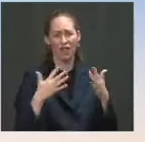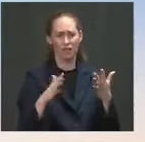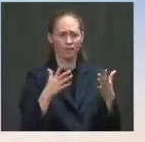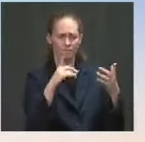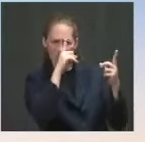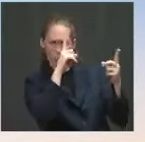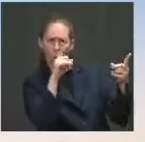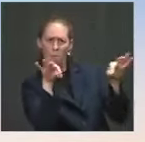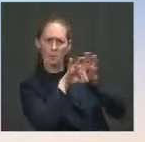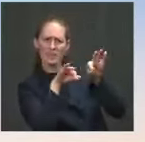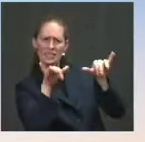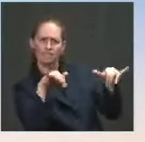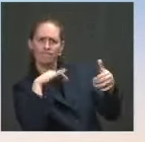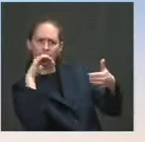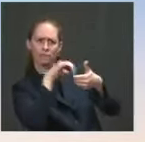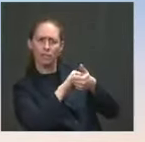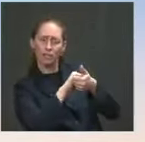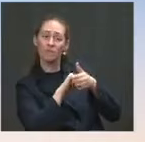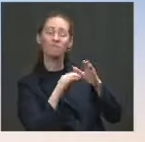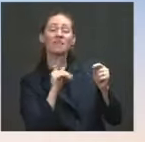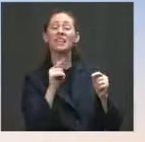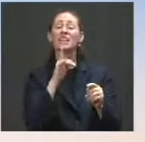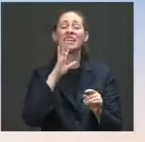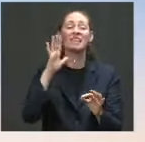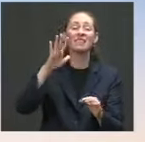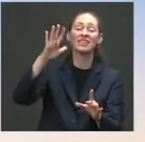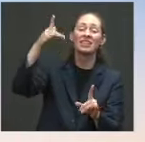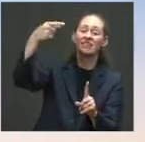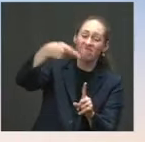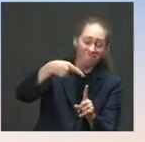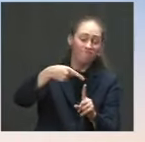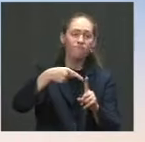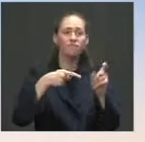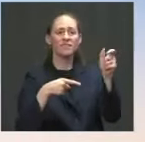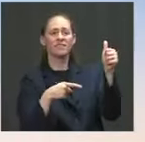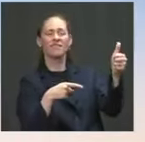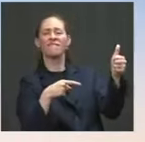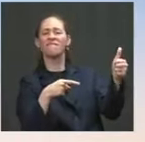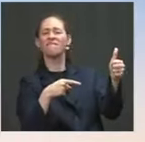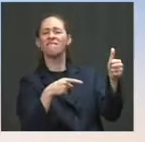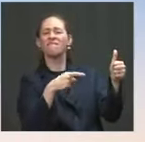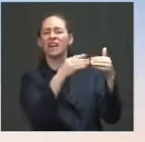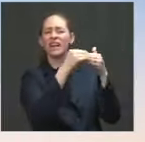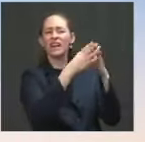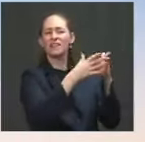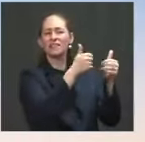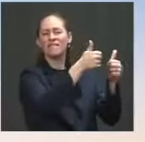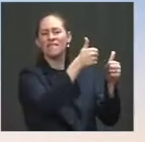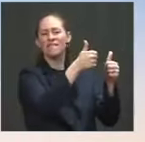effort, but ultimately is up to the Afghans to determine what their future looks like. And then I just wanted to follow up on questions by-